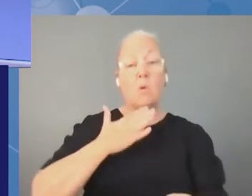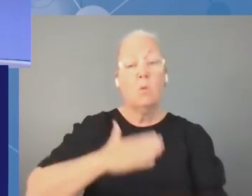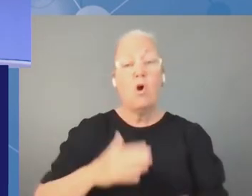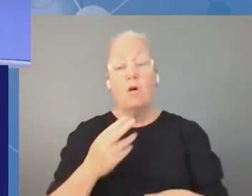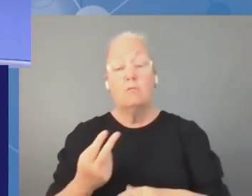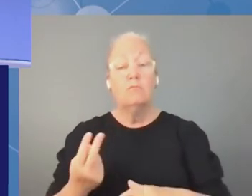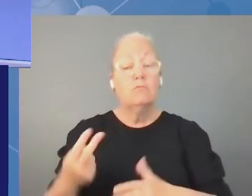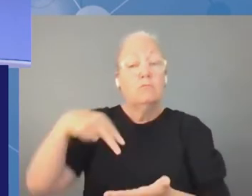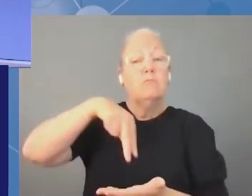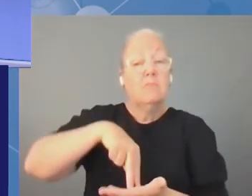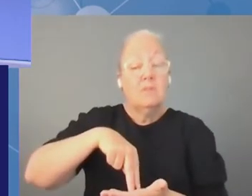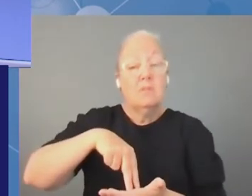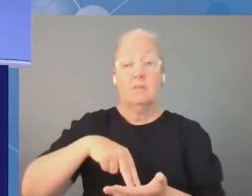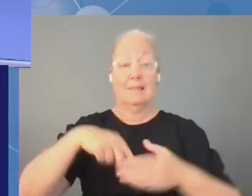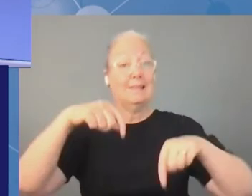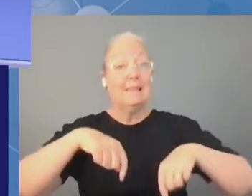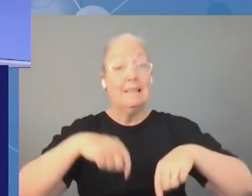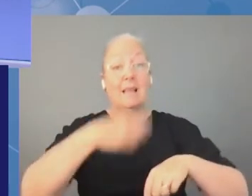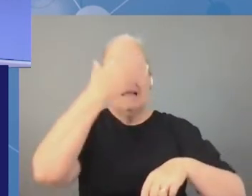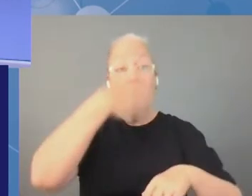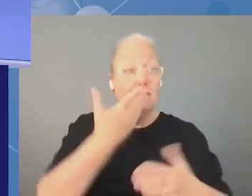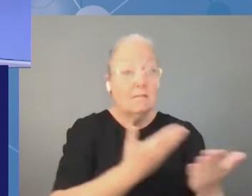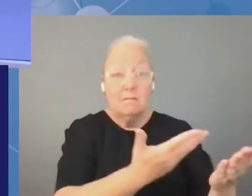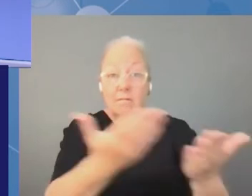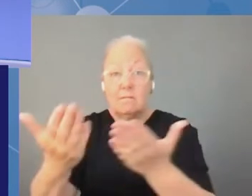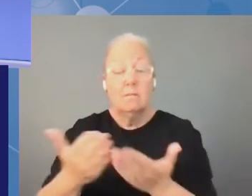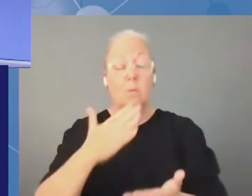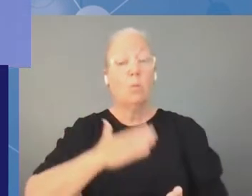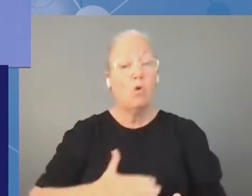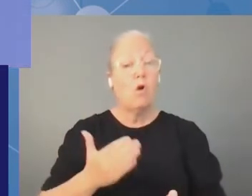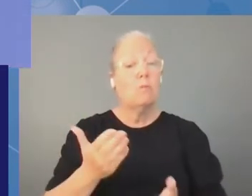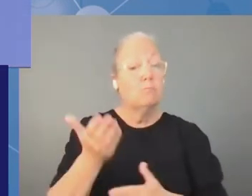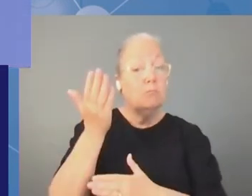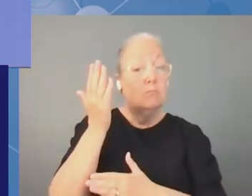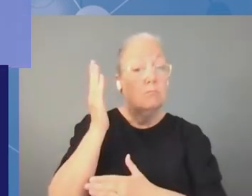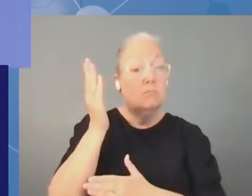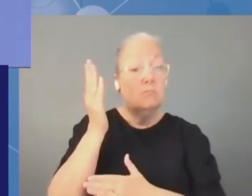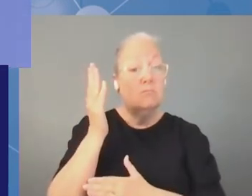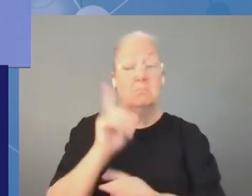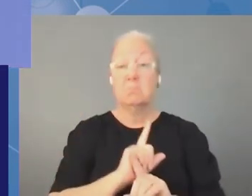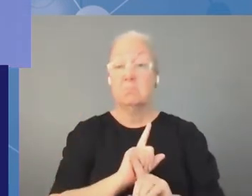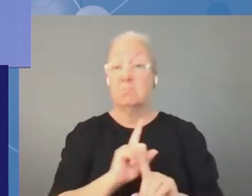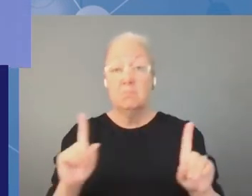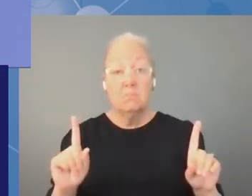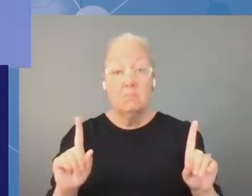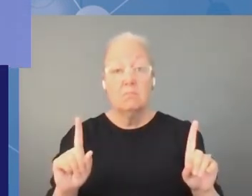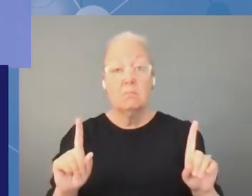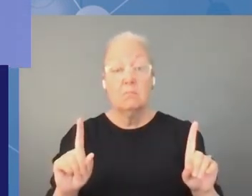floor here uh if not yes